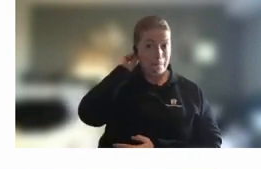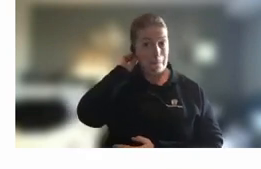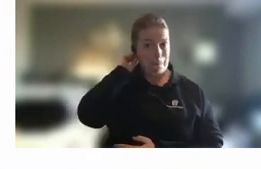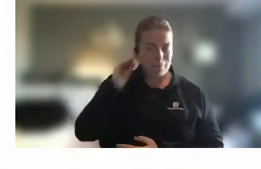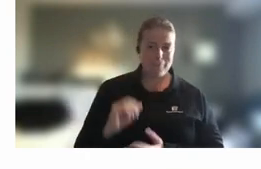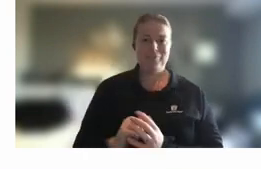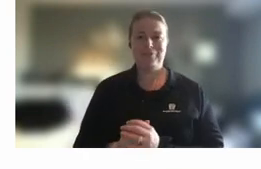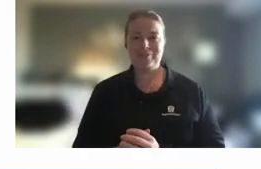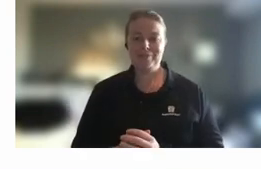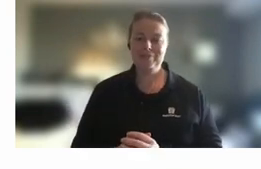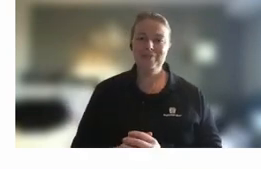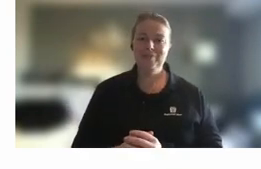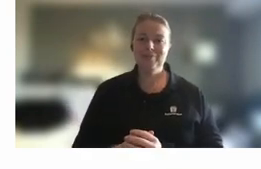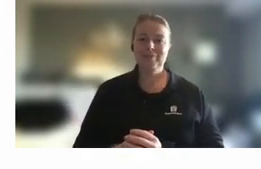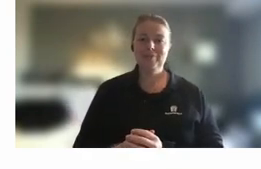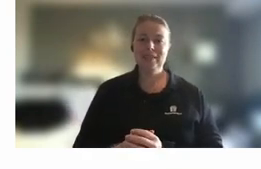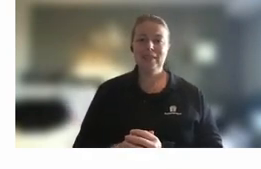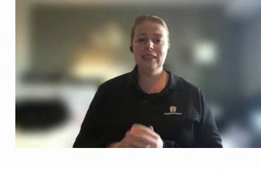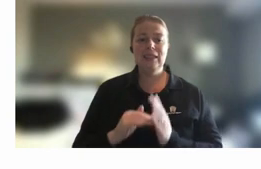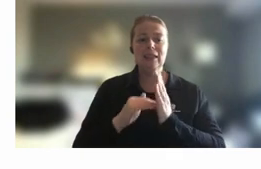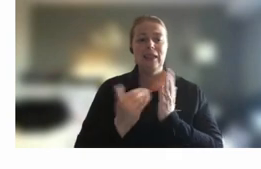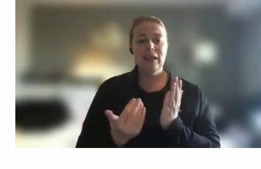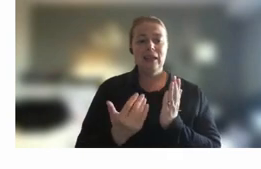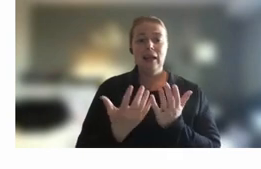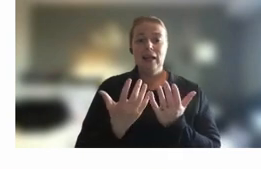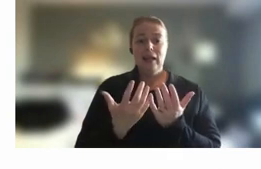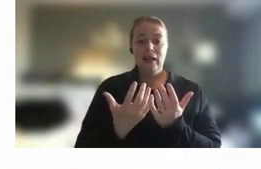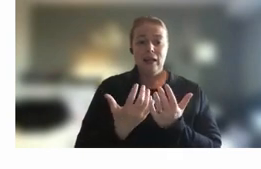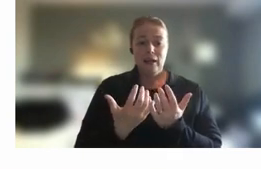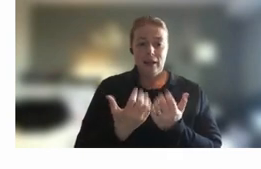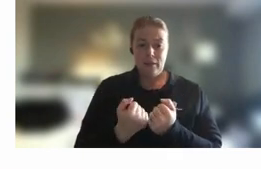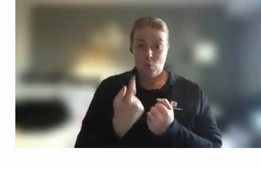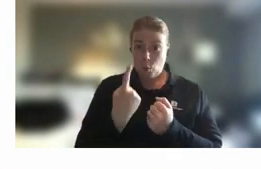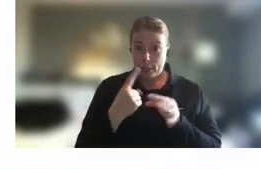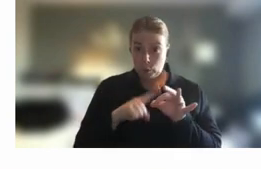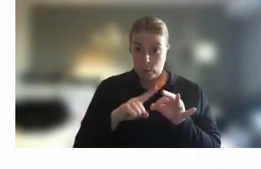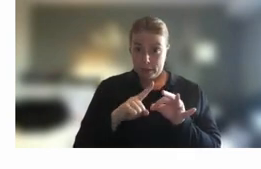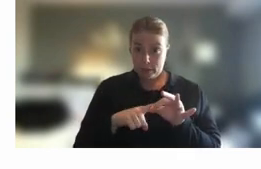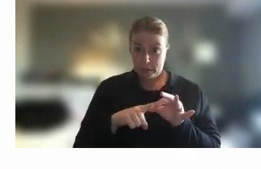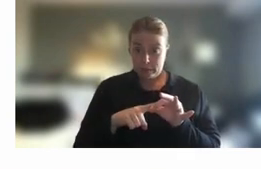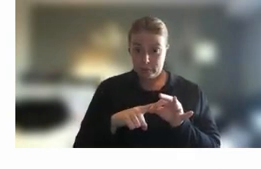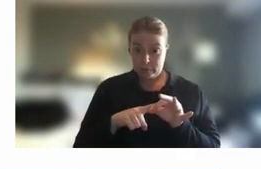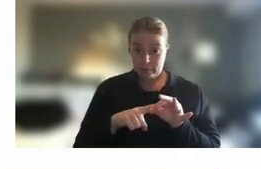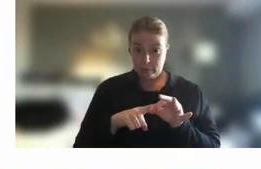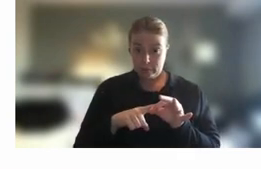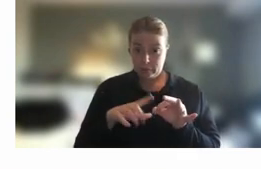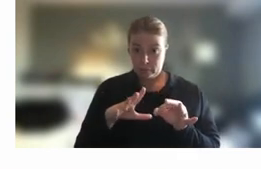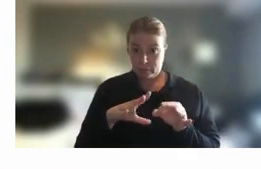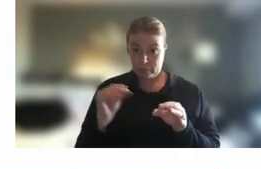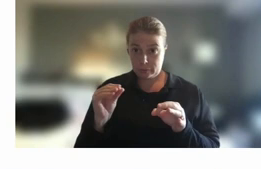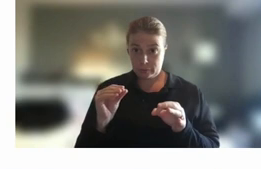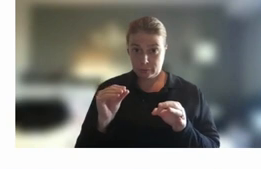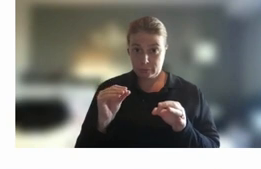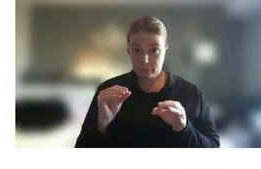Jessica um now we have I have one question that's come through um from uh